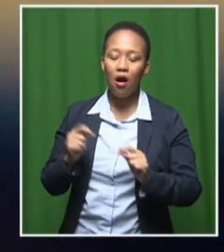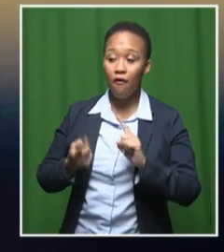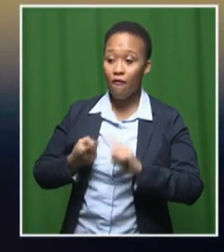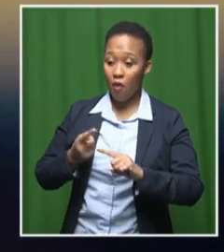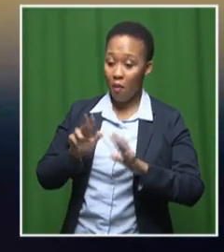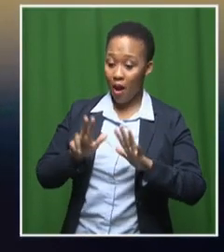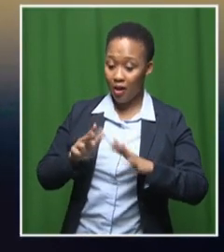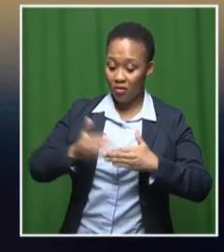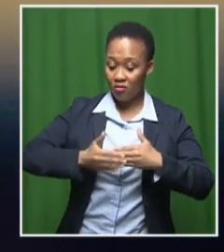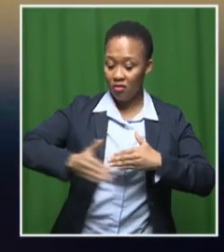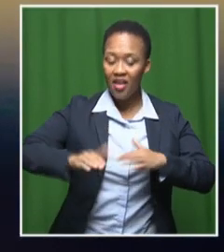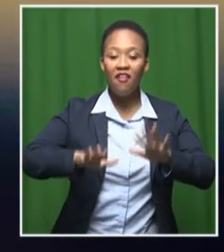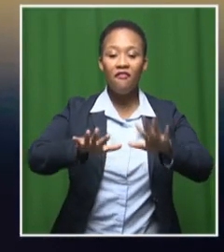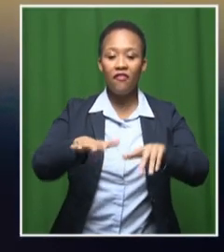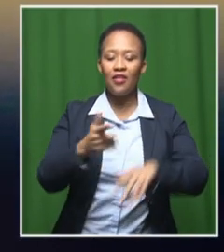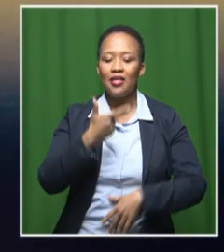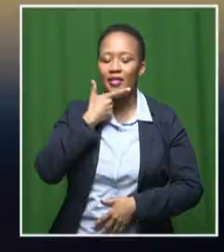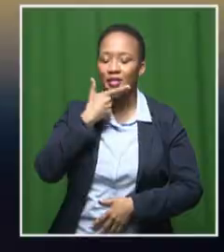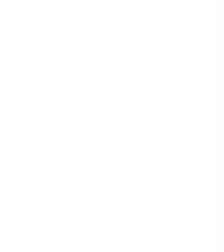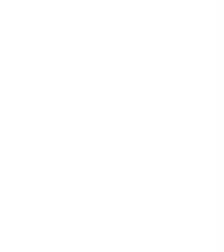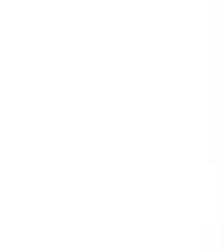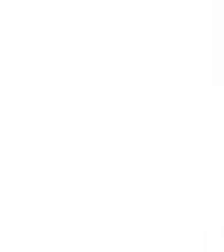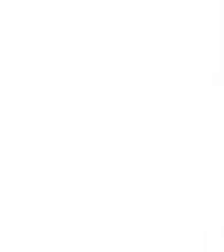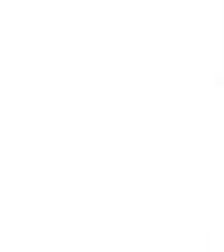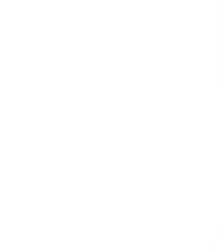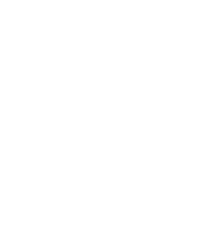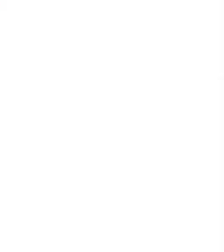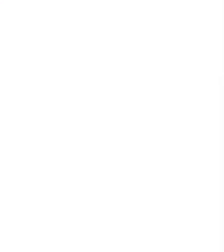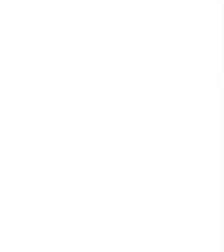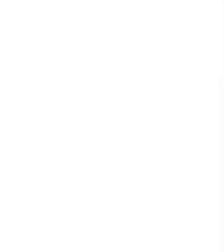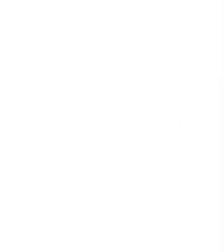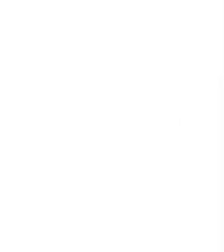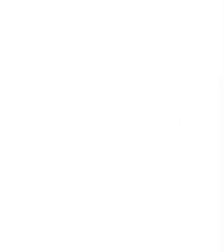you're there in KZM, please check it out. Thank